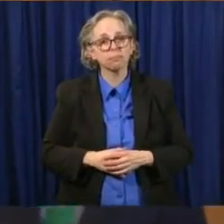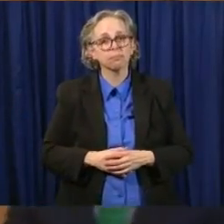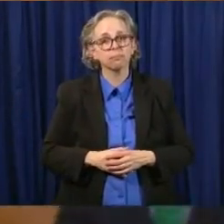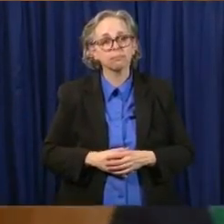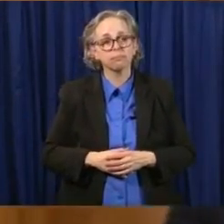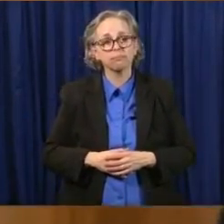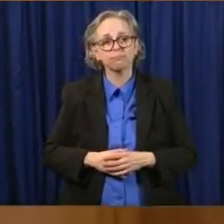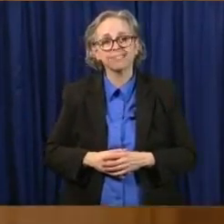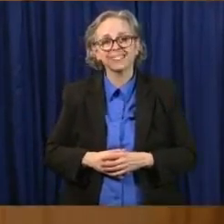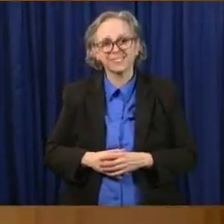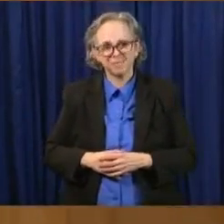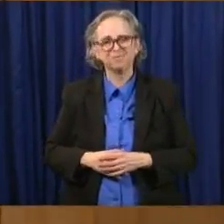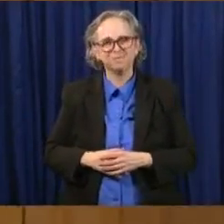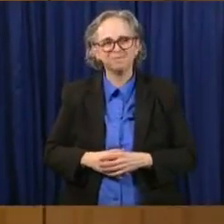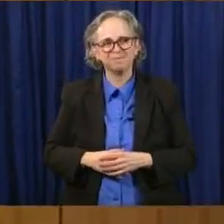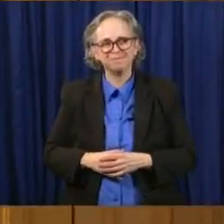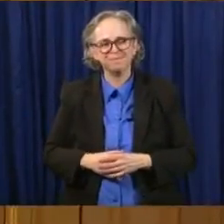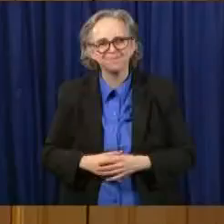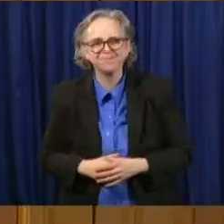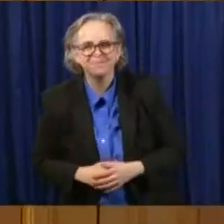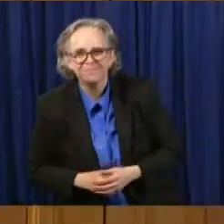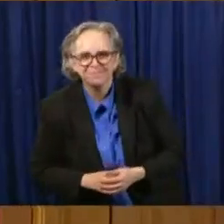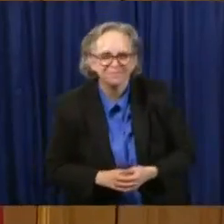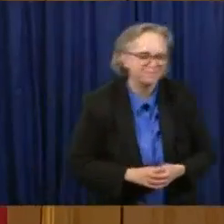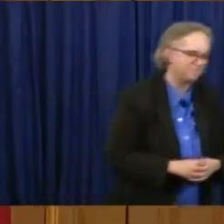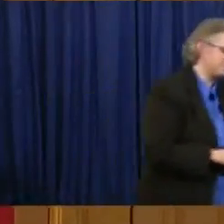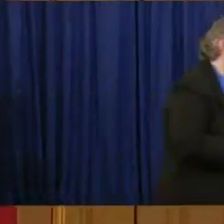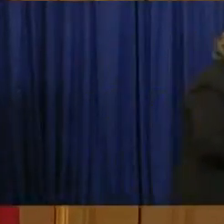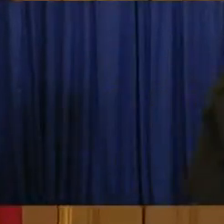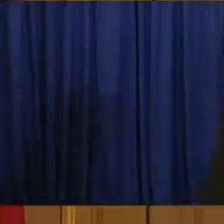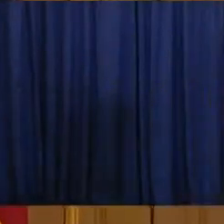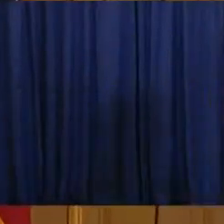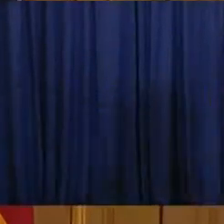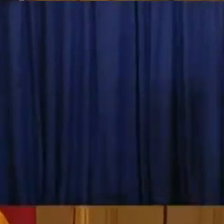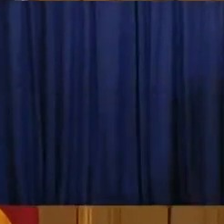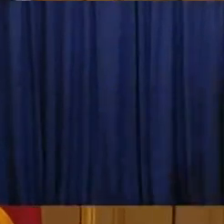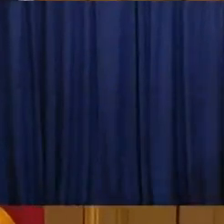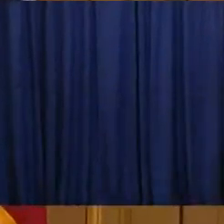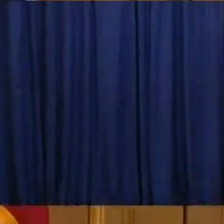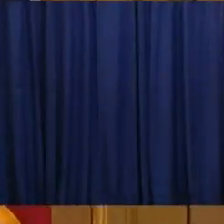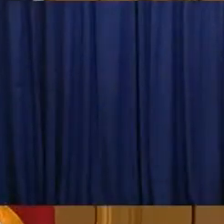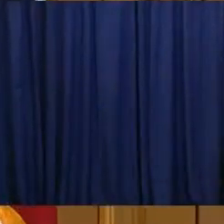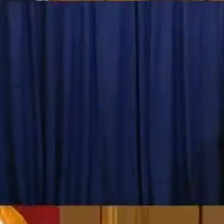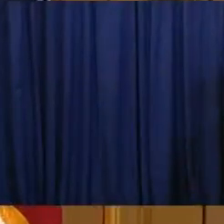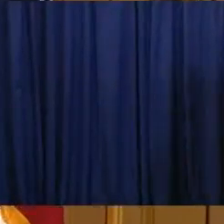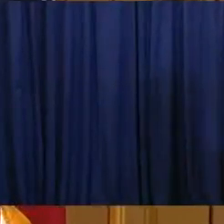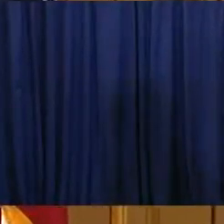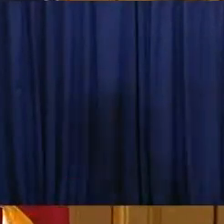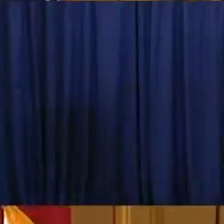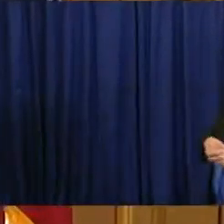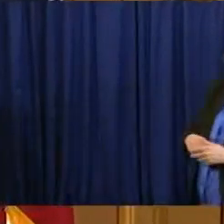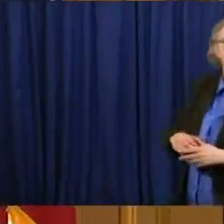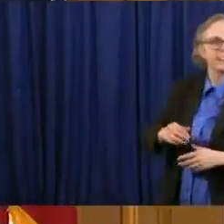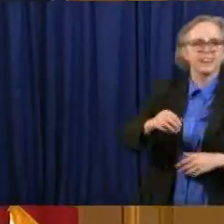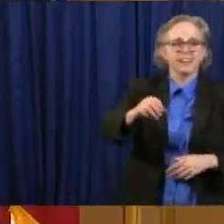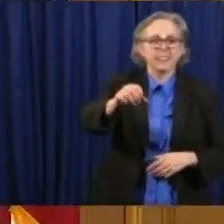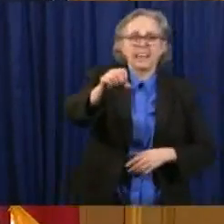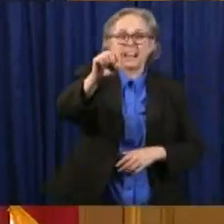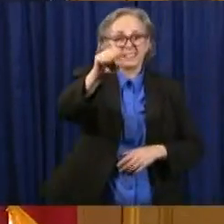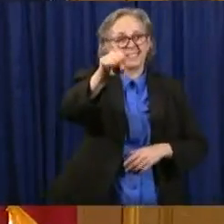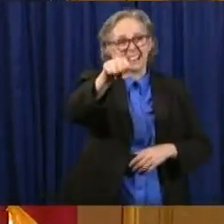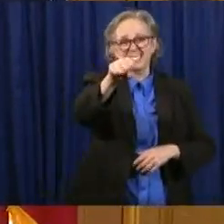I'm good. Good. Thank you. No, good, good question. I, you know, it is, uh, I would